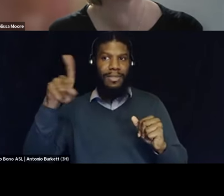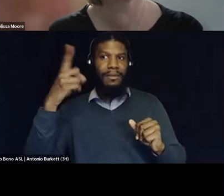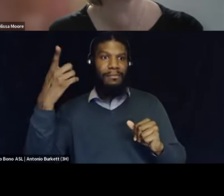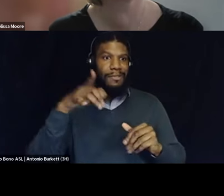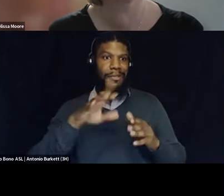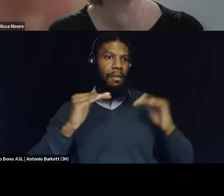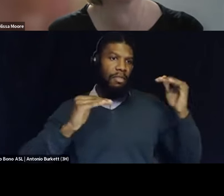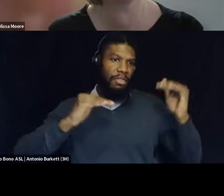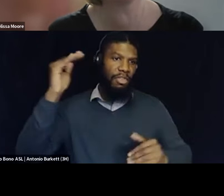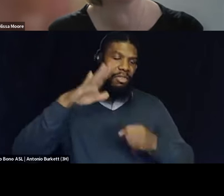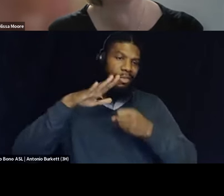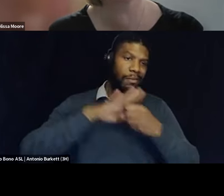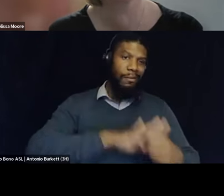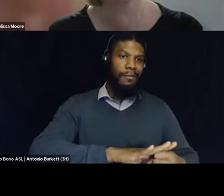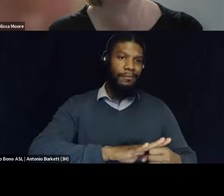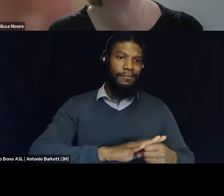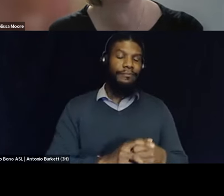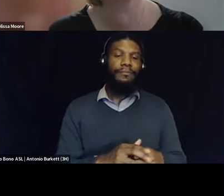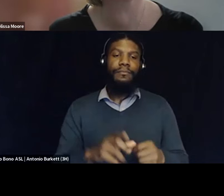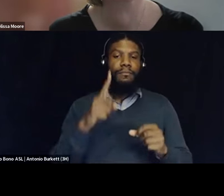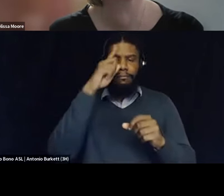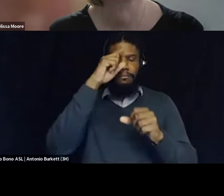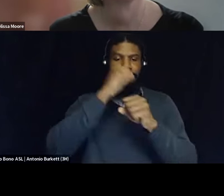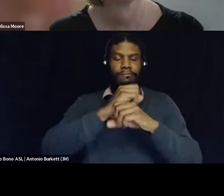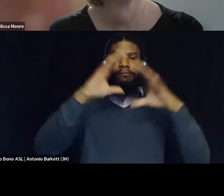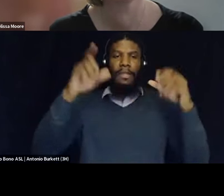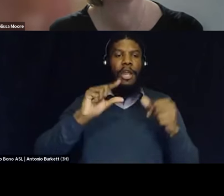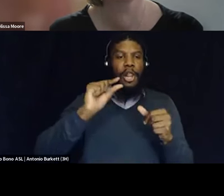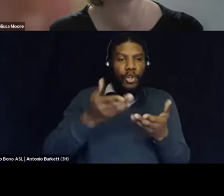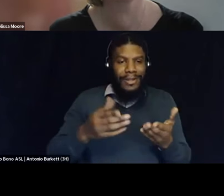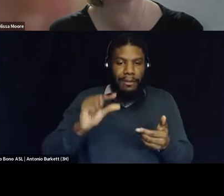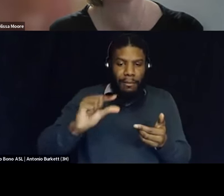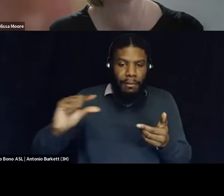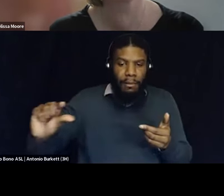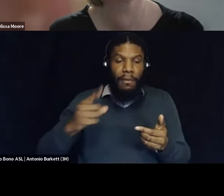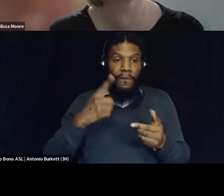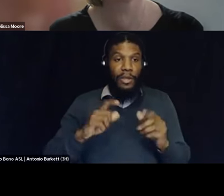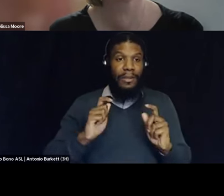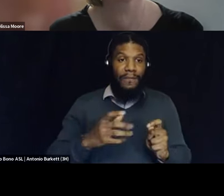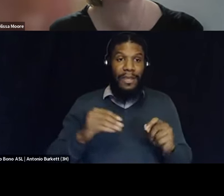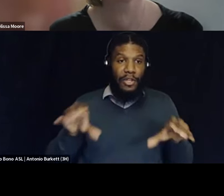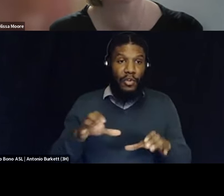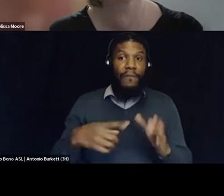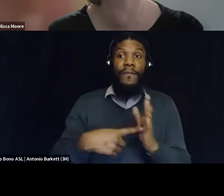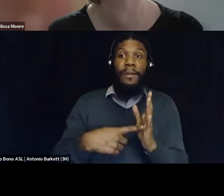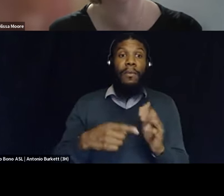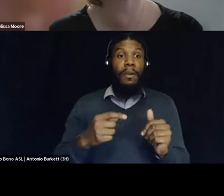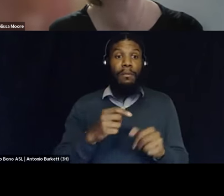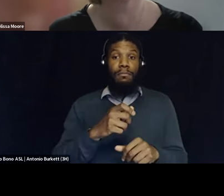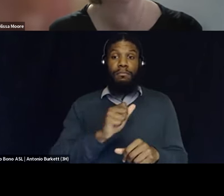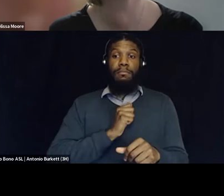to think about the little things that we can do not only in giving and providing to others like i like doing pamper drives um